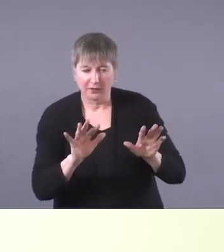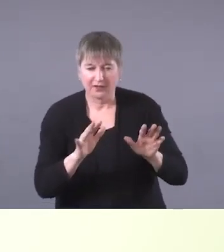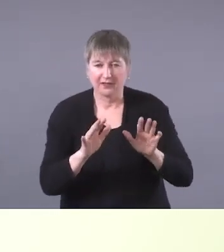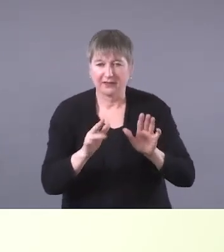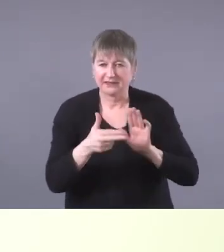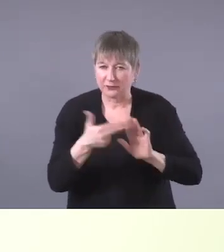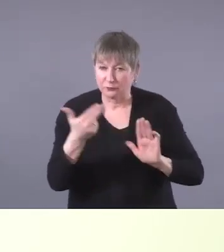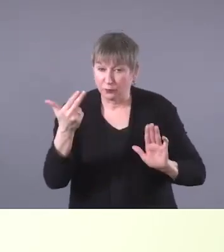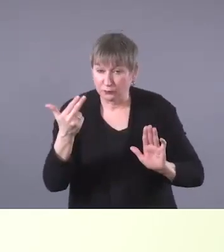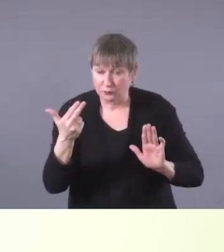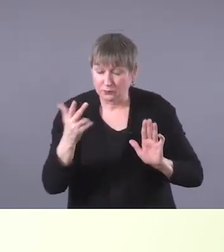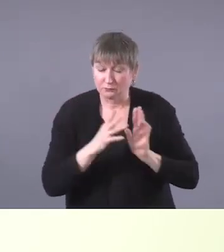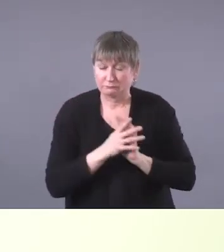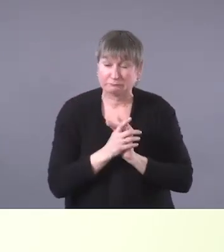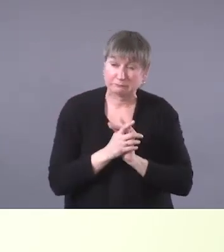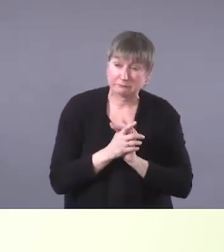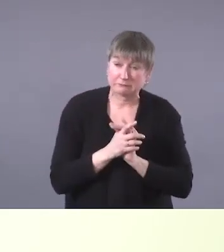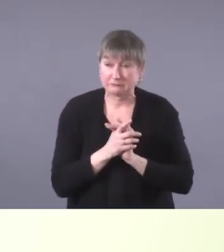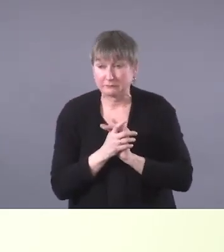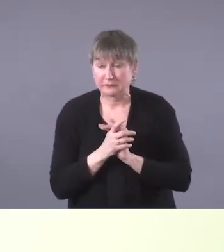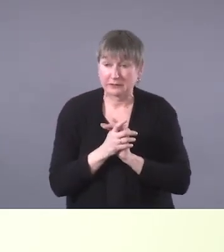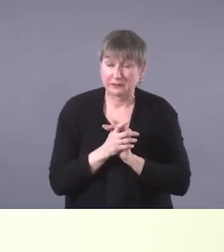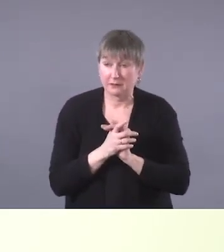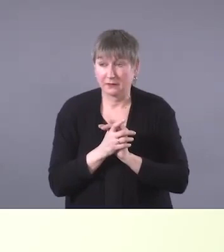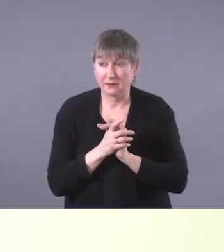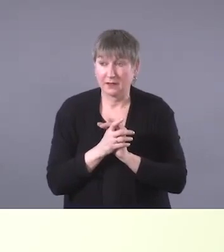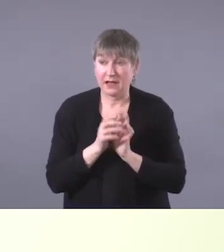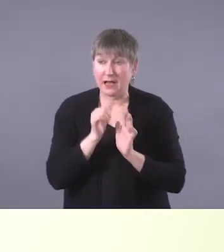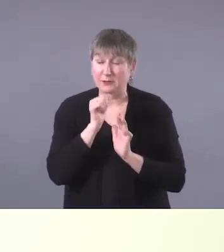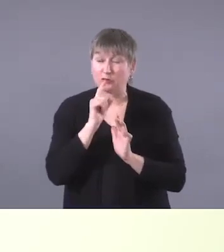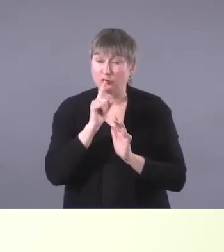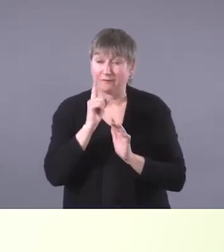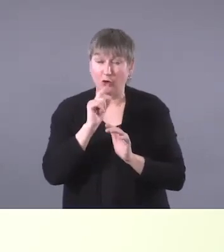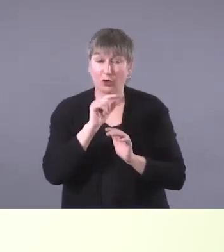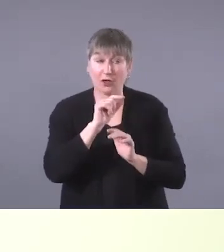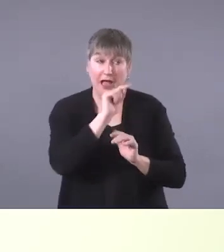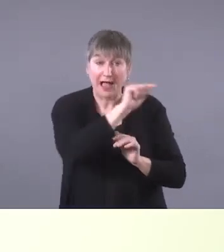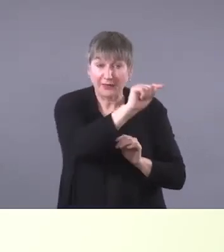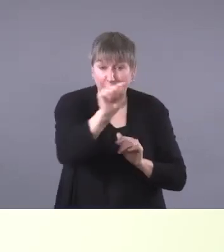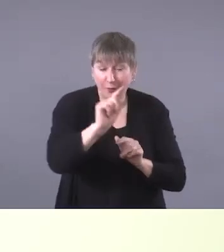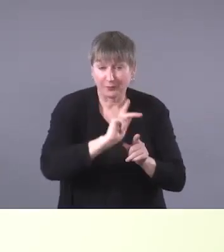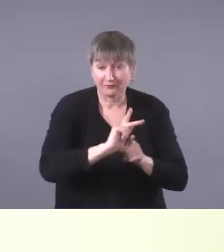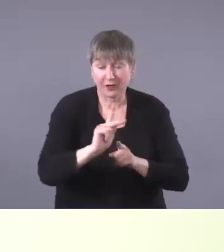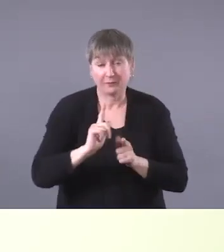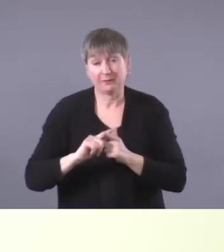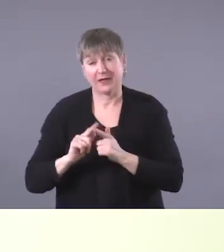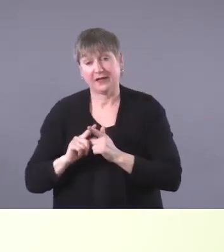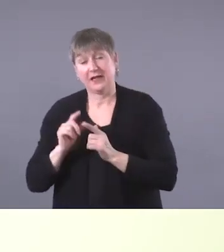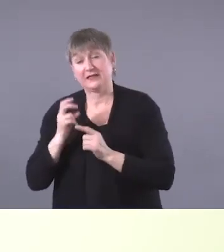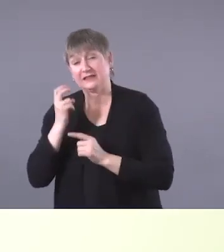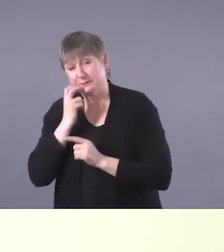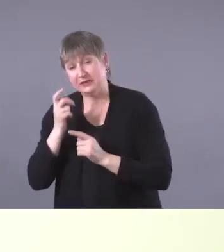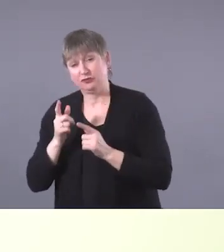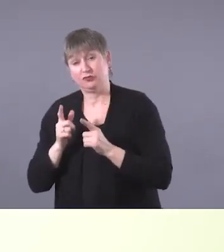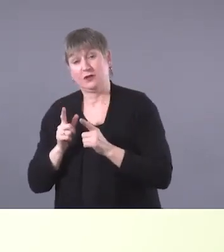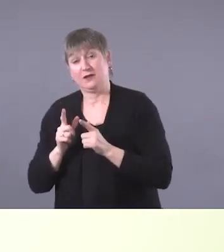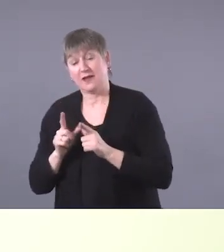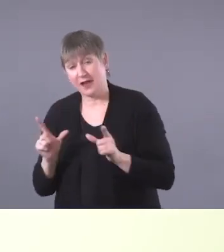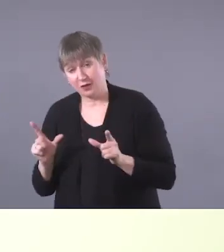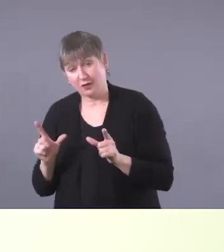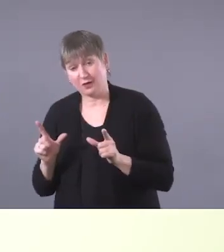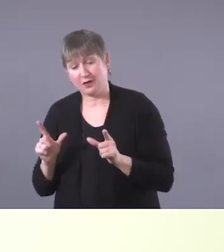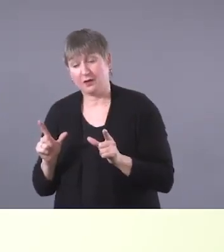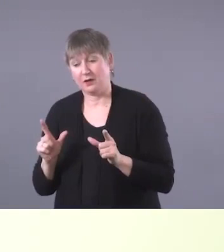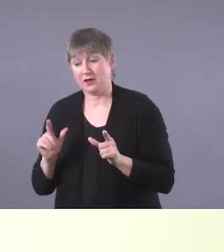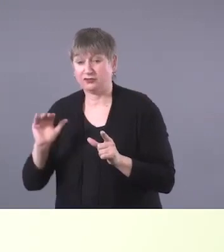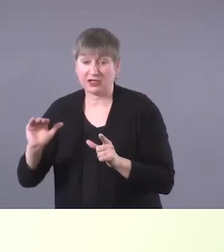may, um, be in, in other professions, but in the area of speech and language, a child might have, you know,